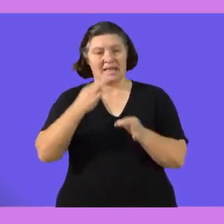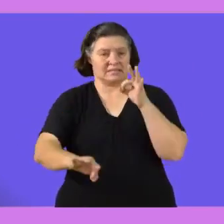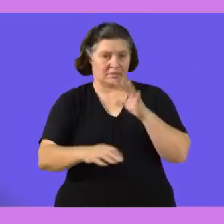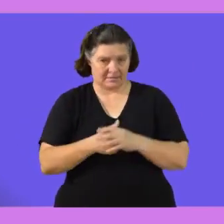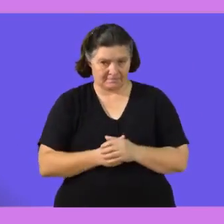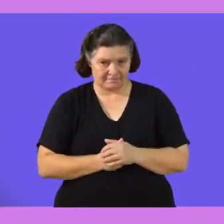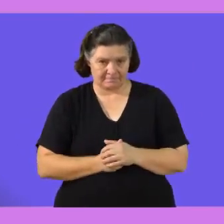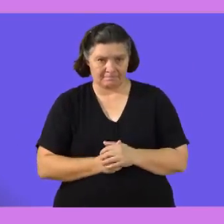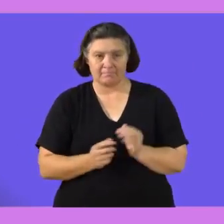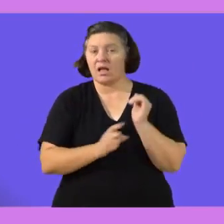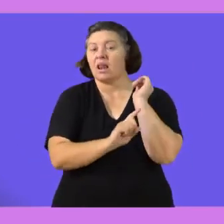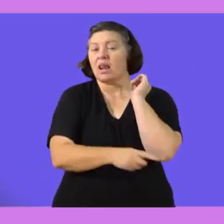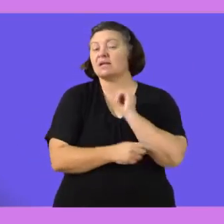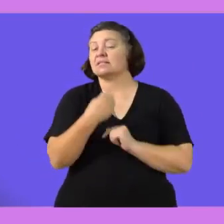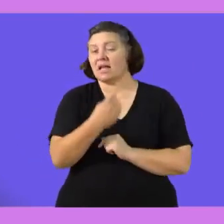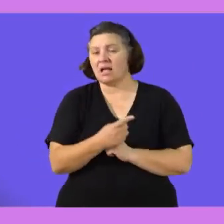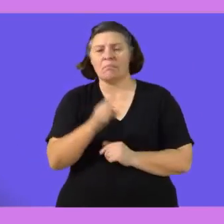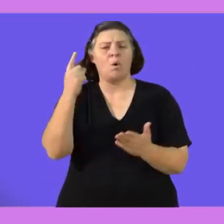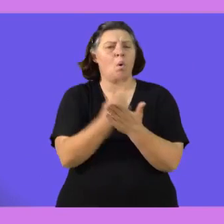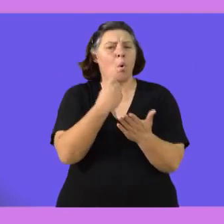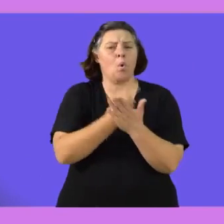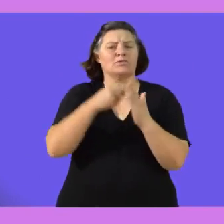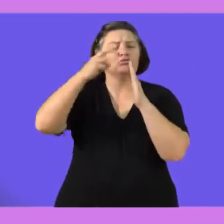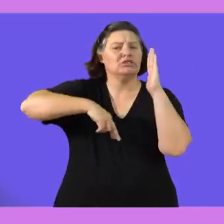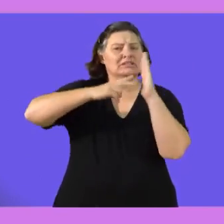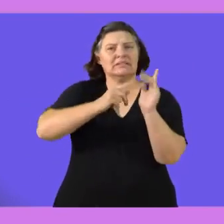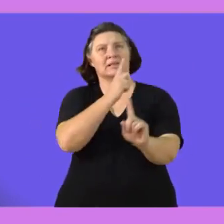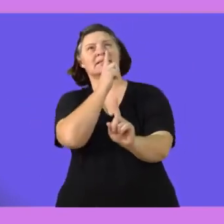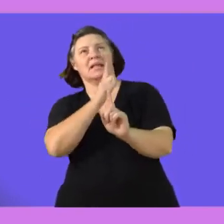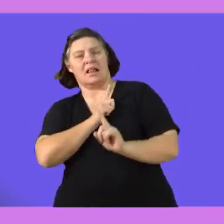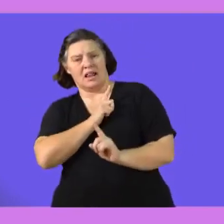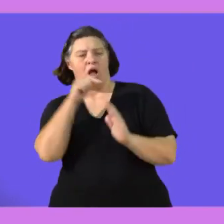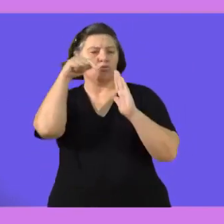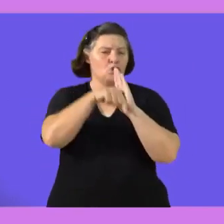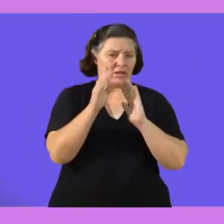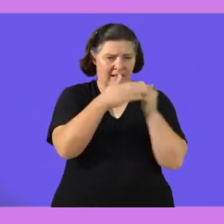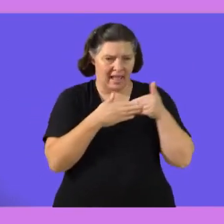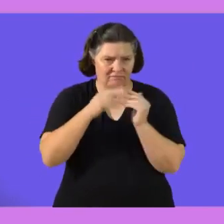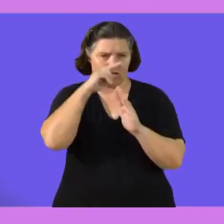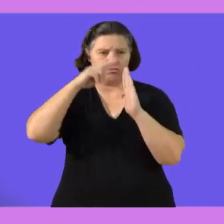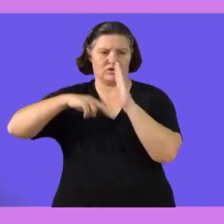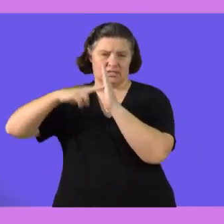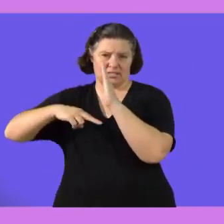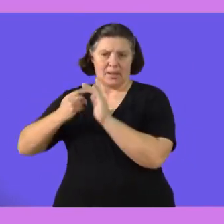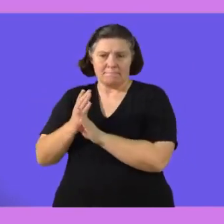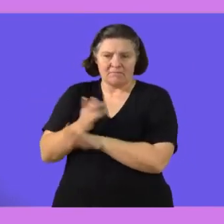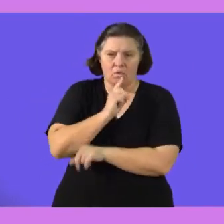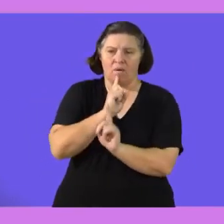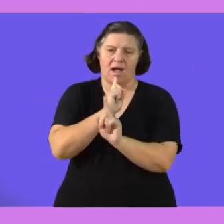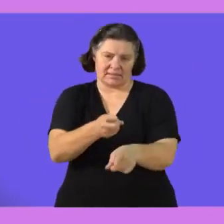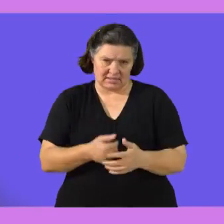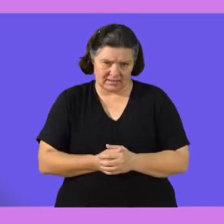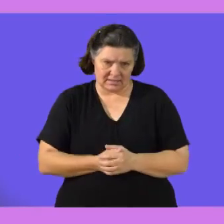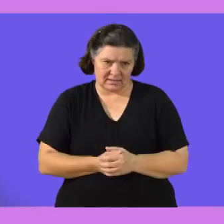in its simplest form then lastly indicate here always read the instructions and the context carefully before